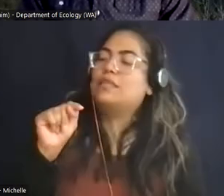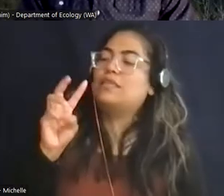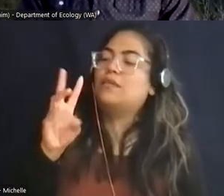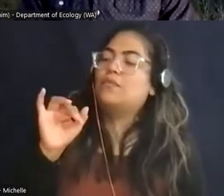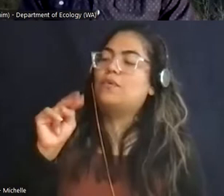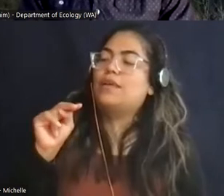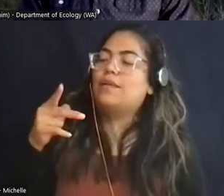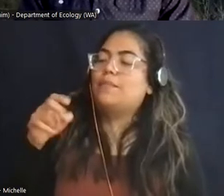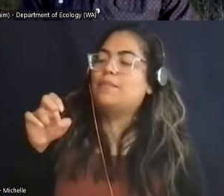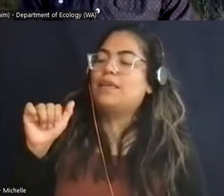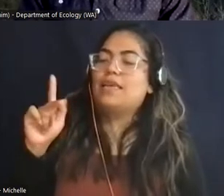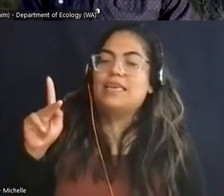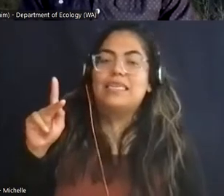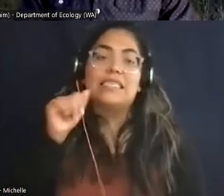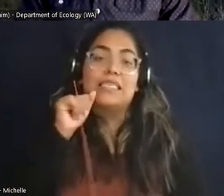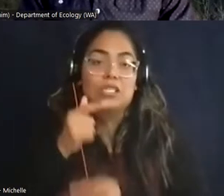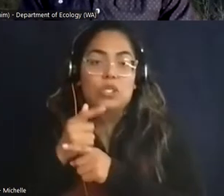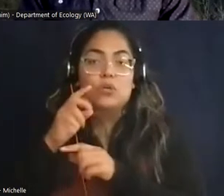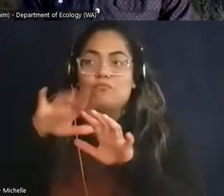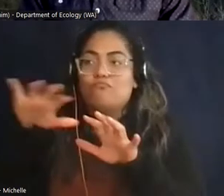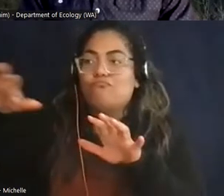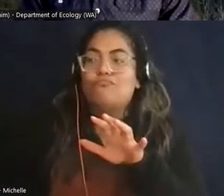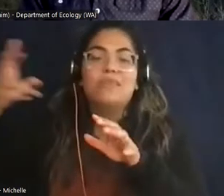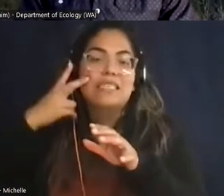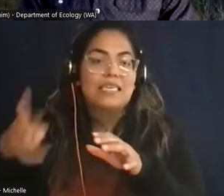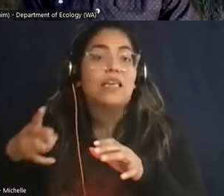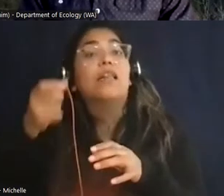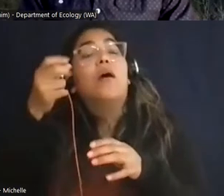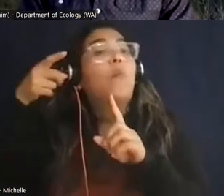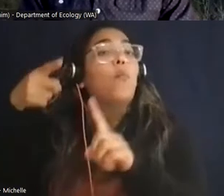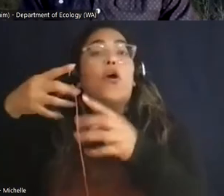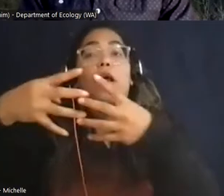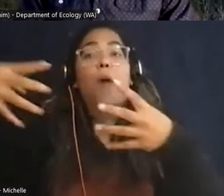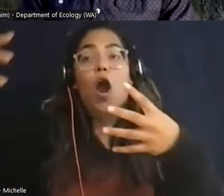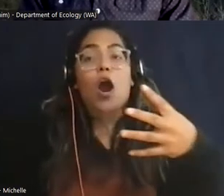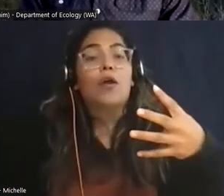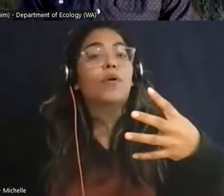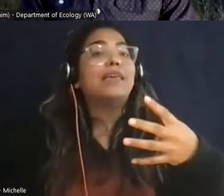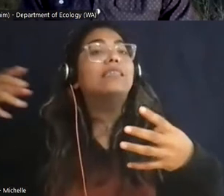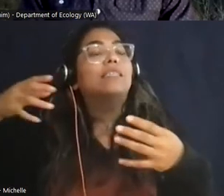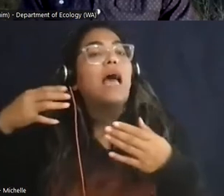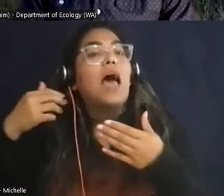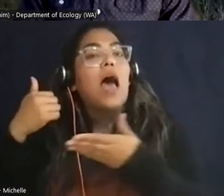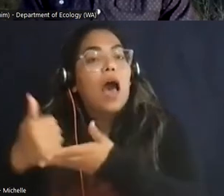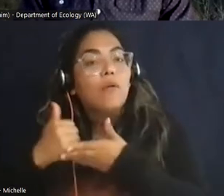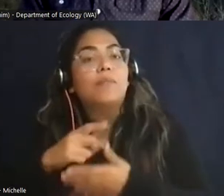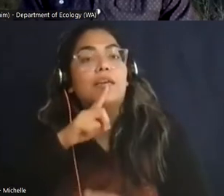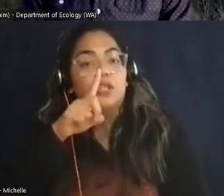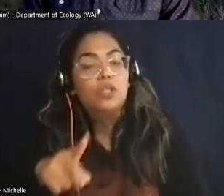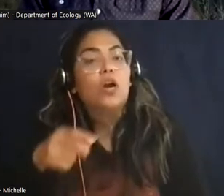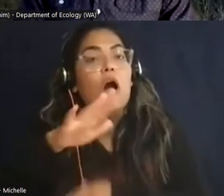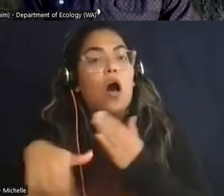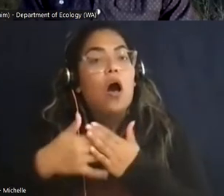just see it all and the purpose of the barbed wire was to help ensure that the cattle that were grazing the high